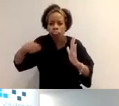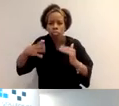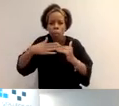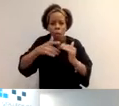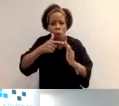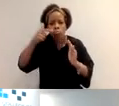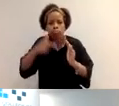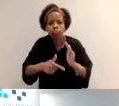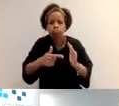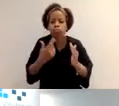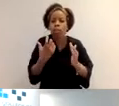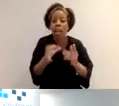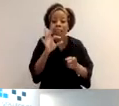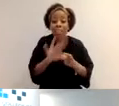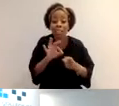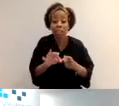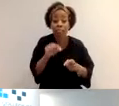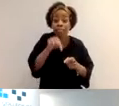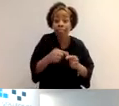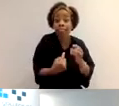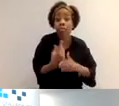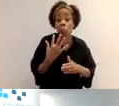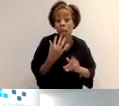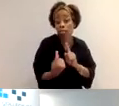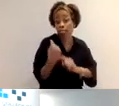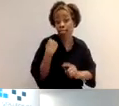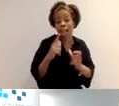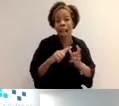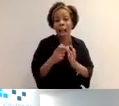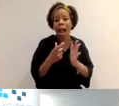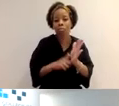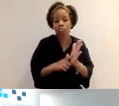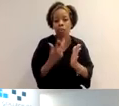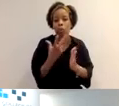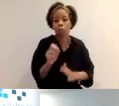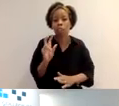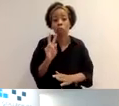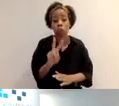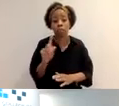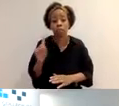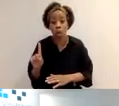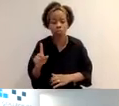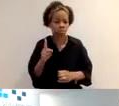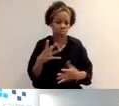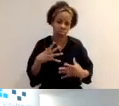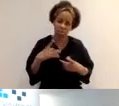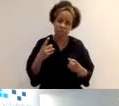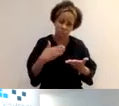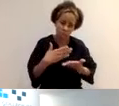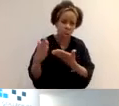I, I, I undertook in April. So please do have a watch of that and share, feel free to share with your colleagues as well.